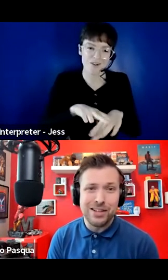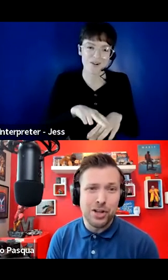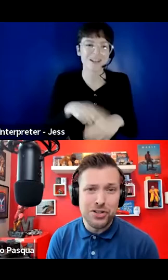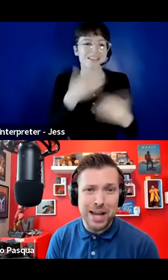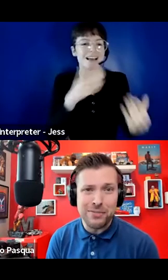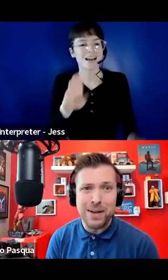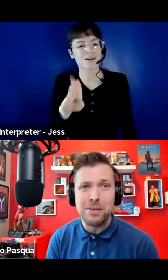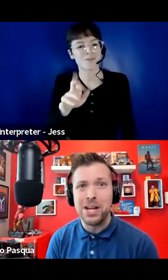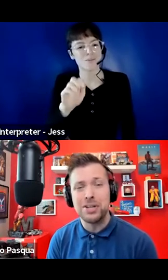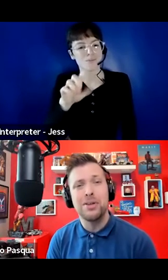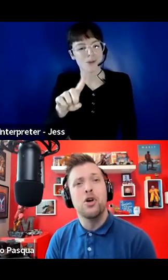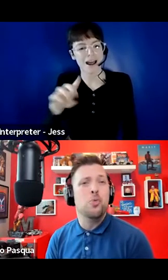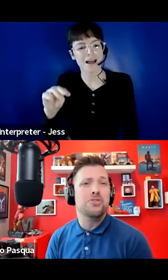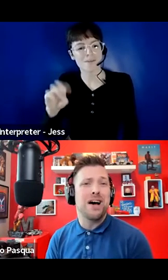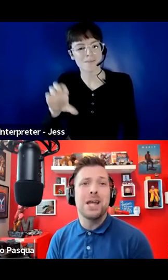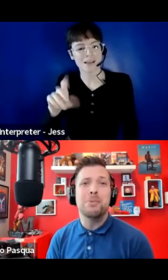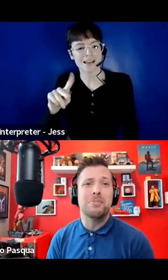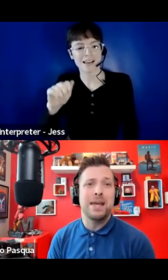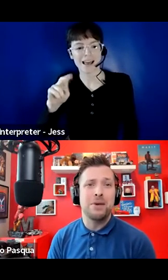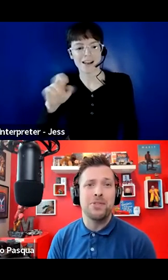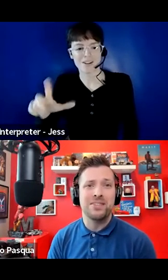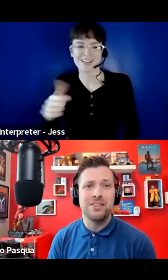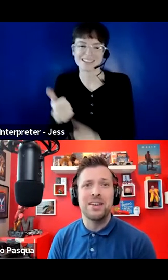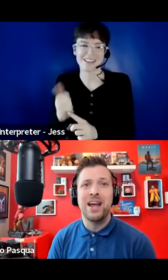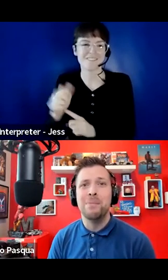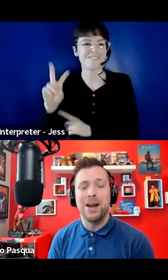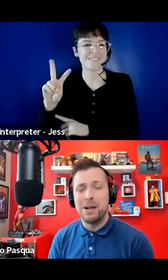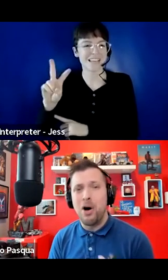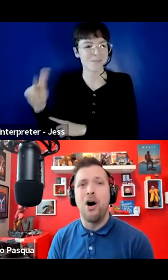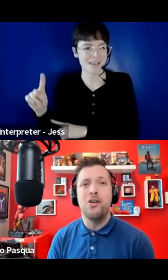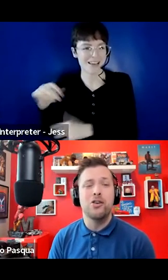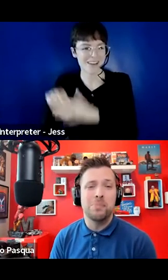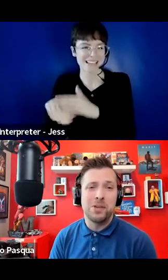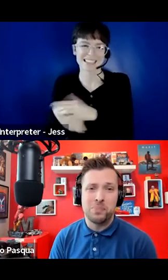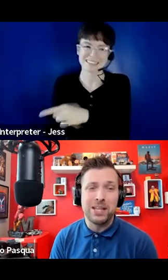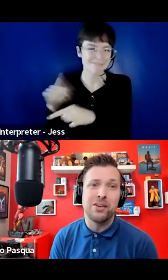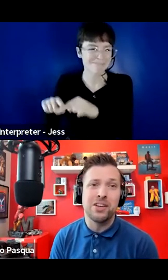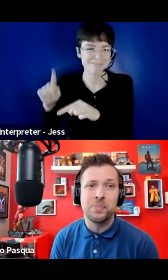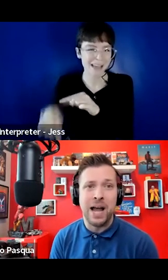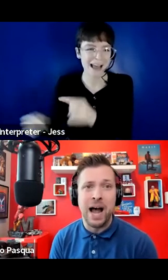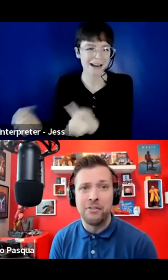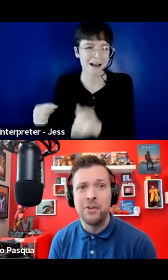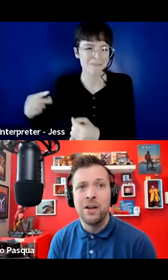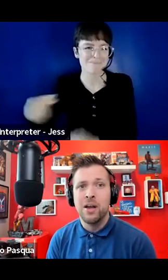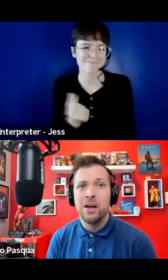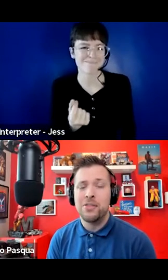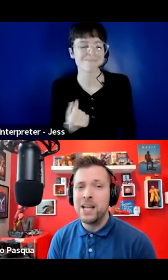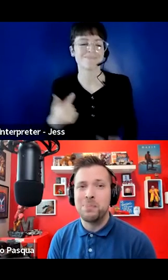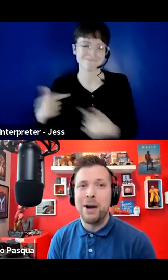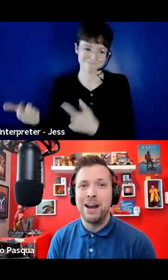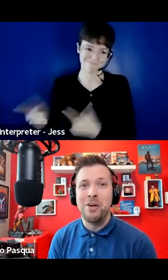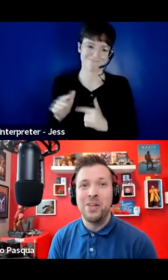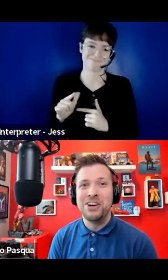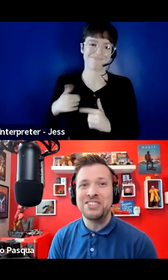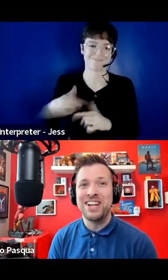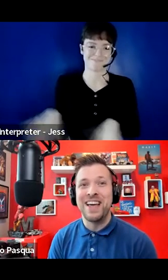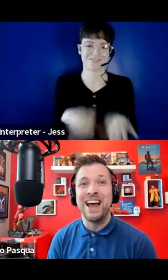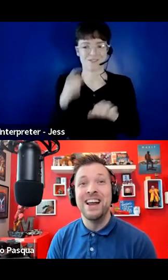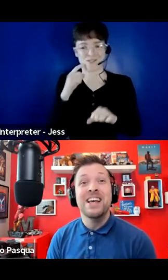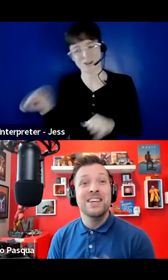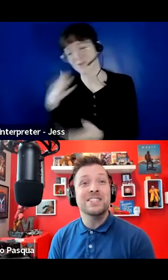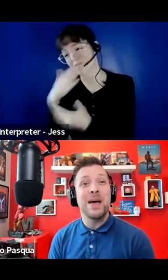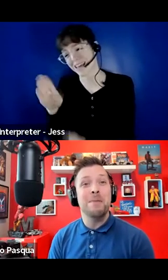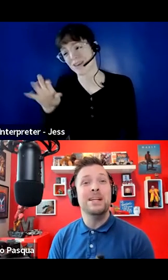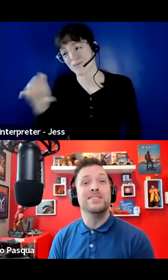of Access Inclusion at the Foundation, who was unable to make it with us here today, but I'm honored to be speaking on his behalf. Thanks, Brad. I really appreciate